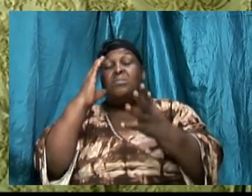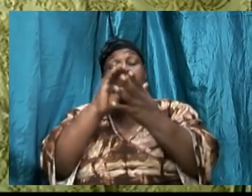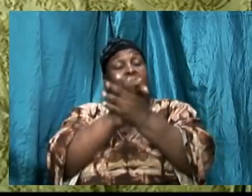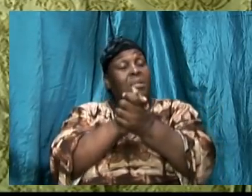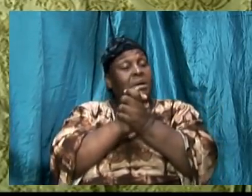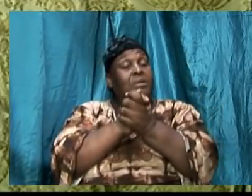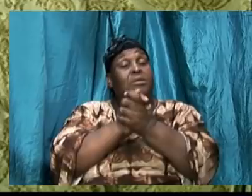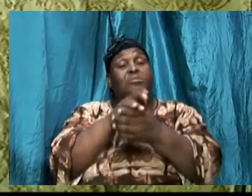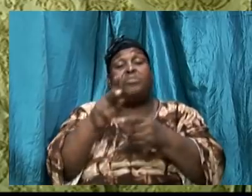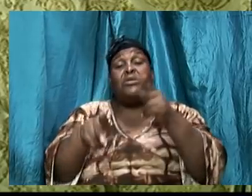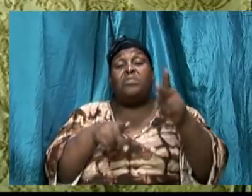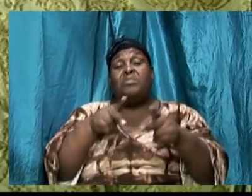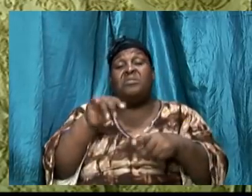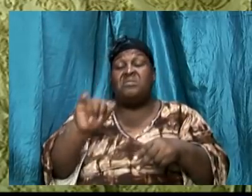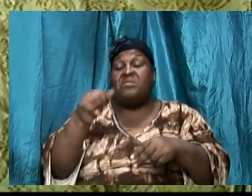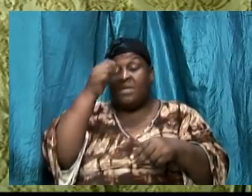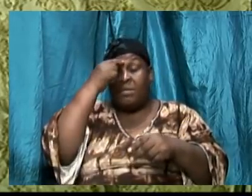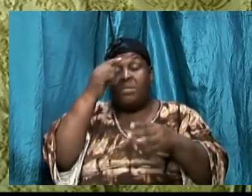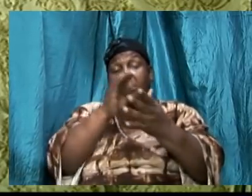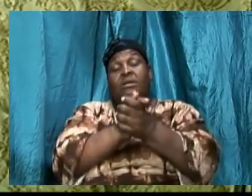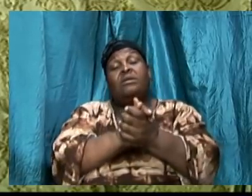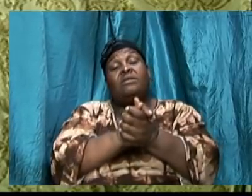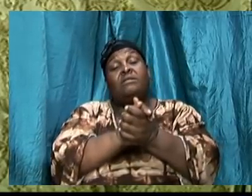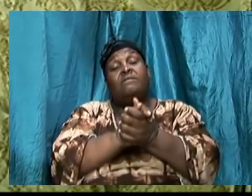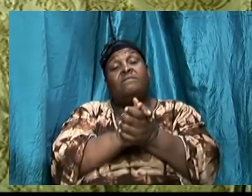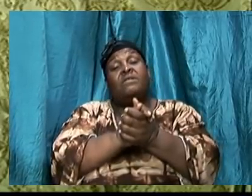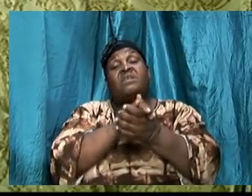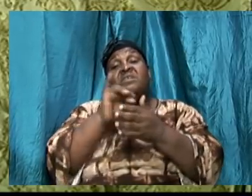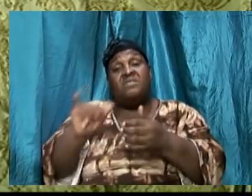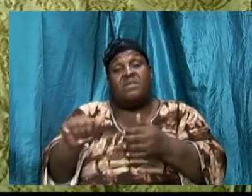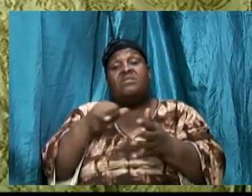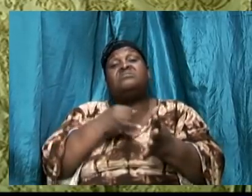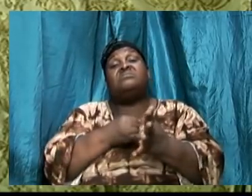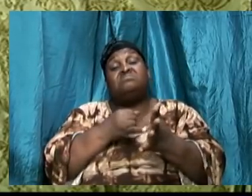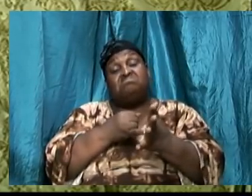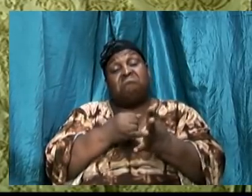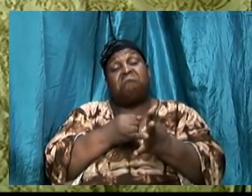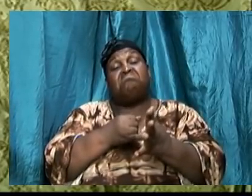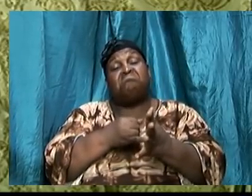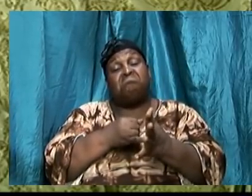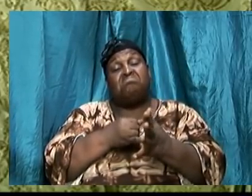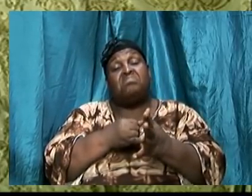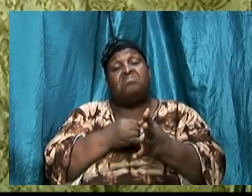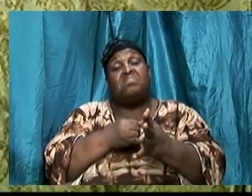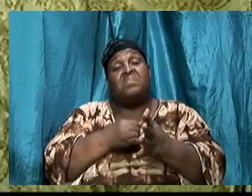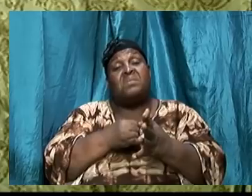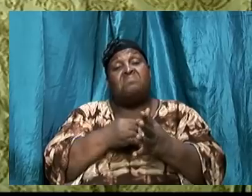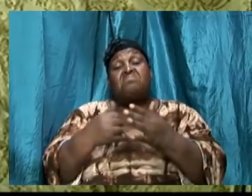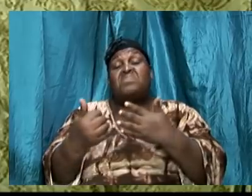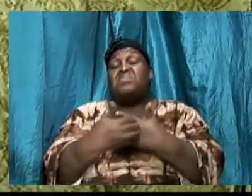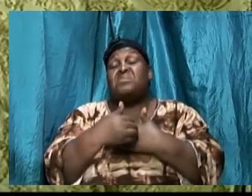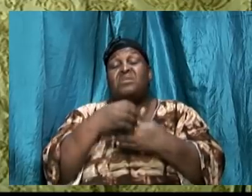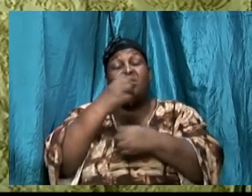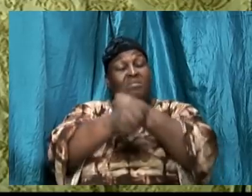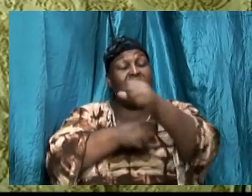that believes that that's it after a year